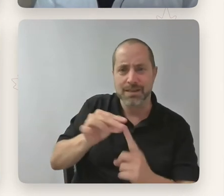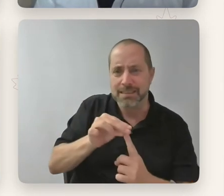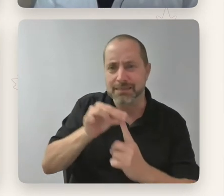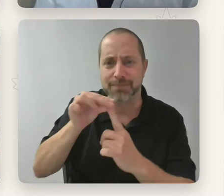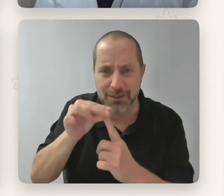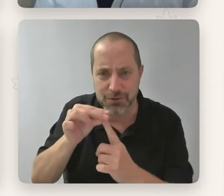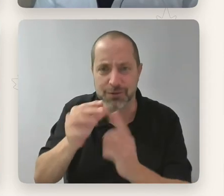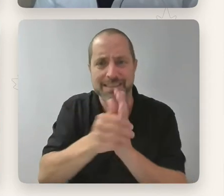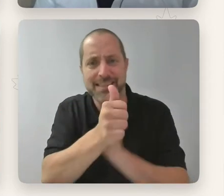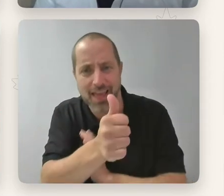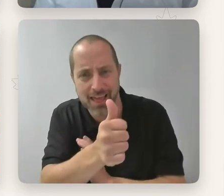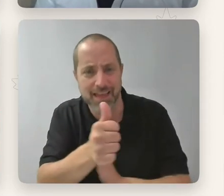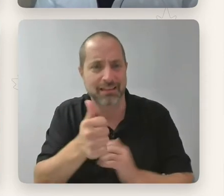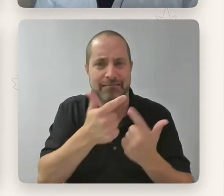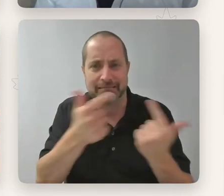who wants to answer the question.